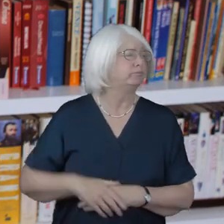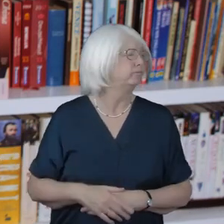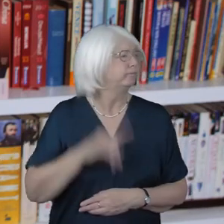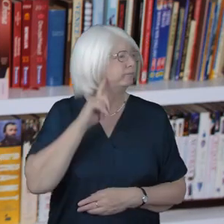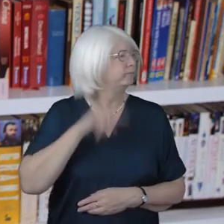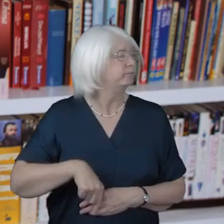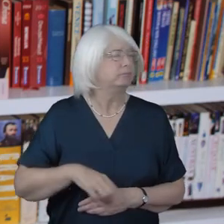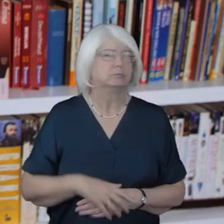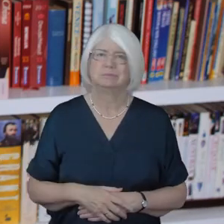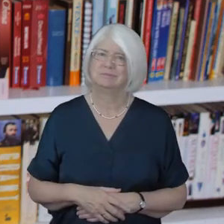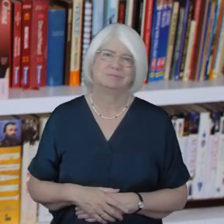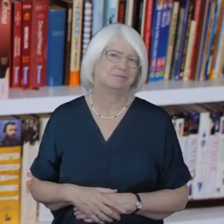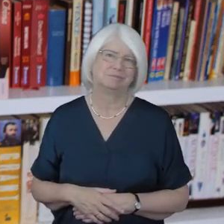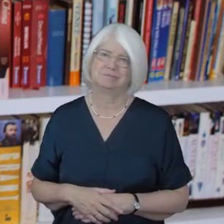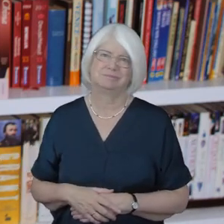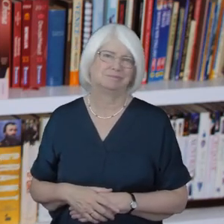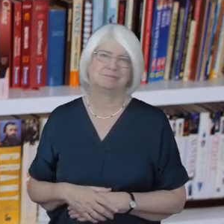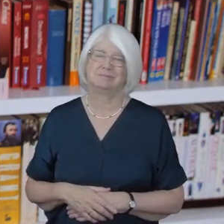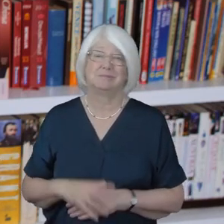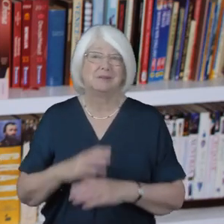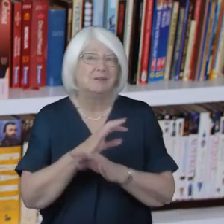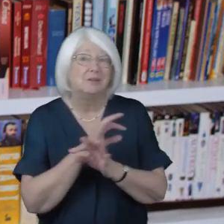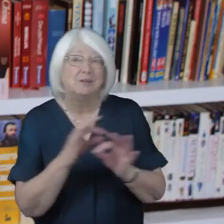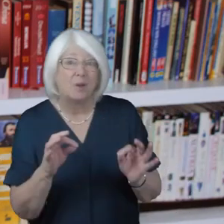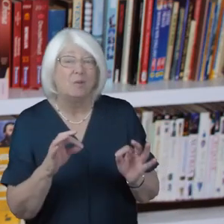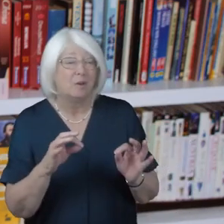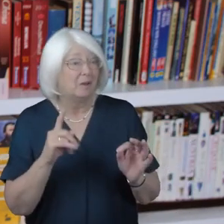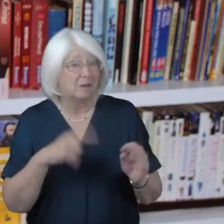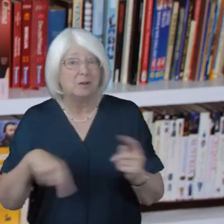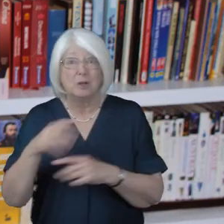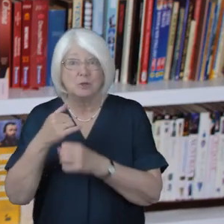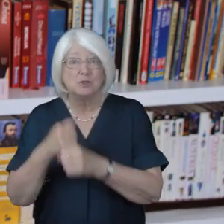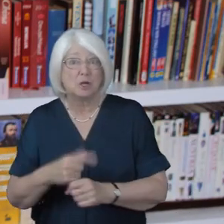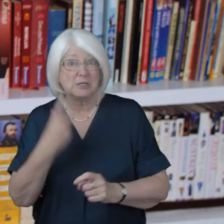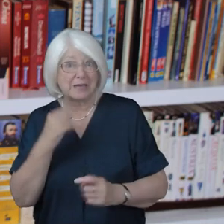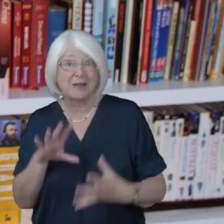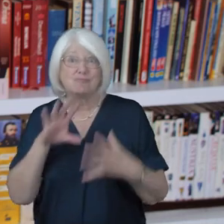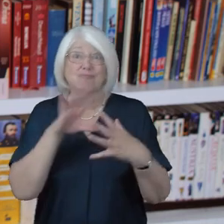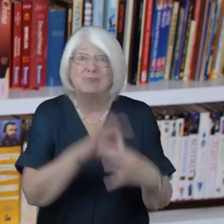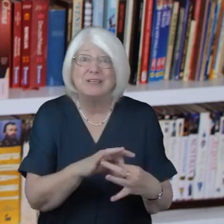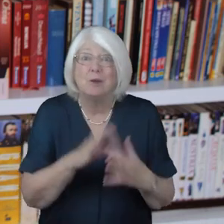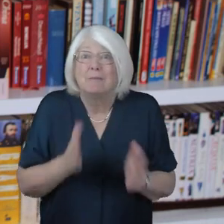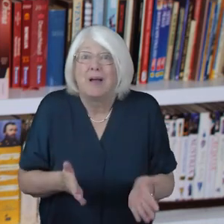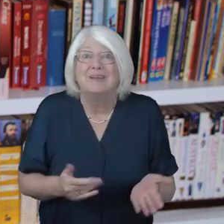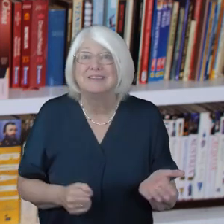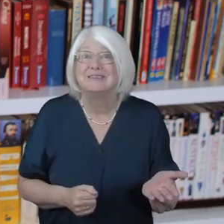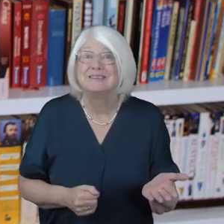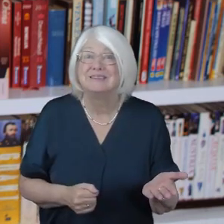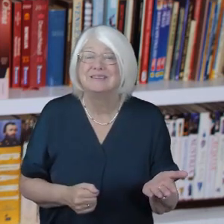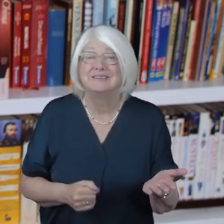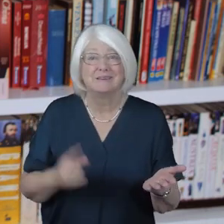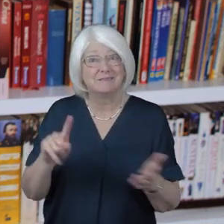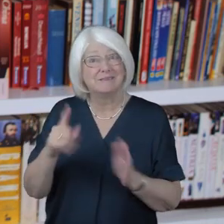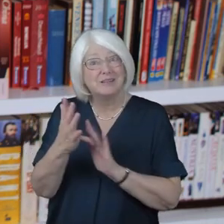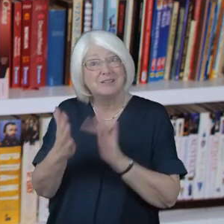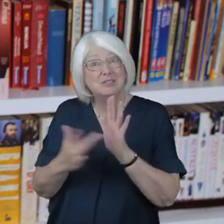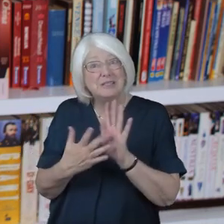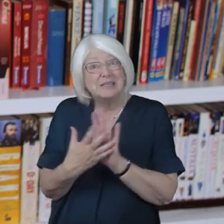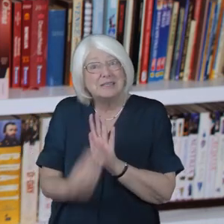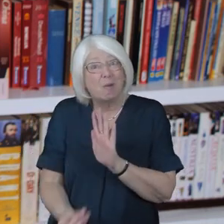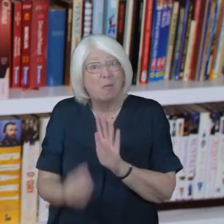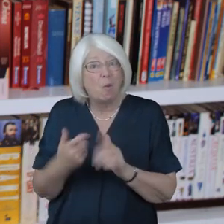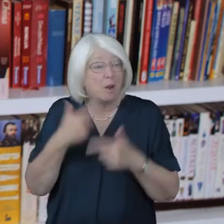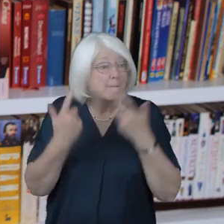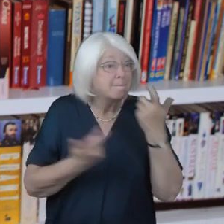mind no one must be beyond the reach of a church built on Christ's example of seeking out the lost and the